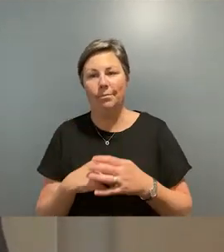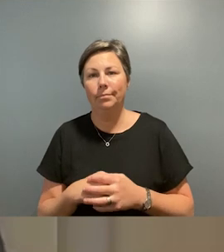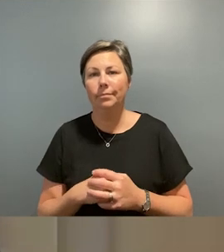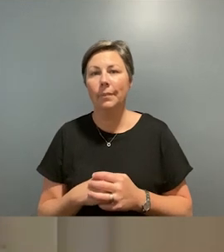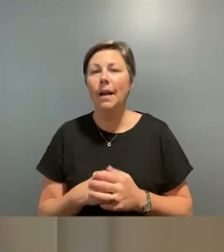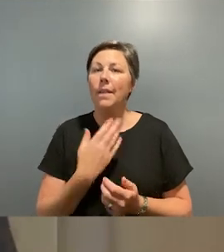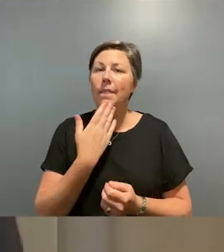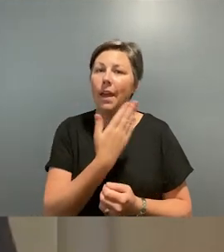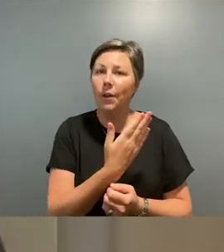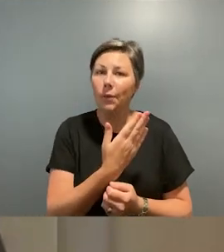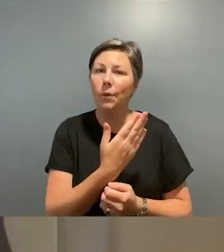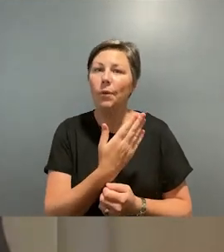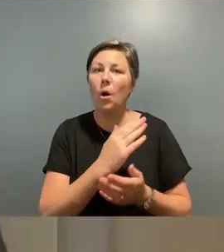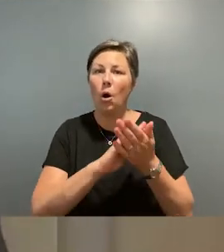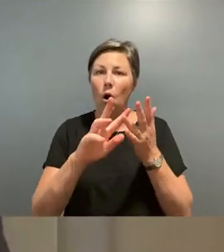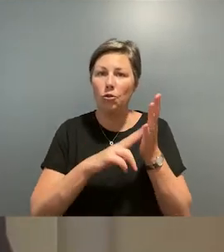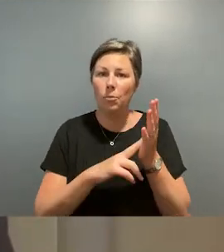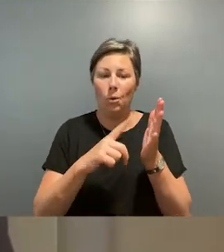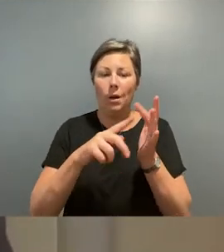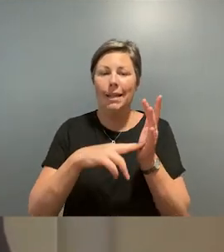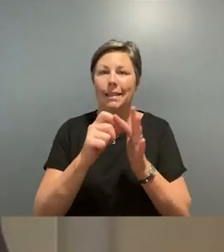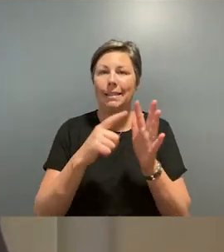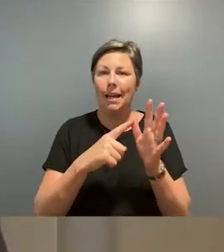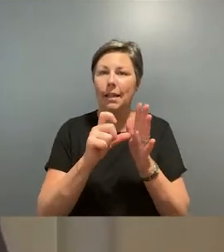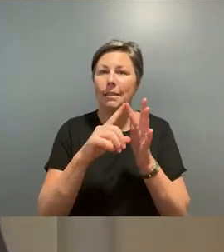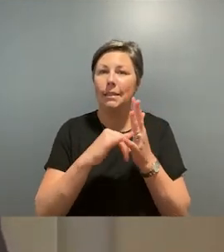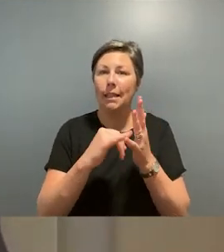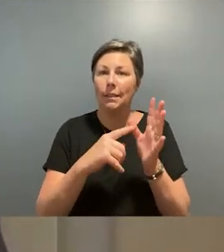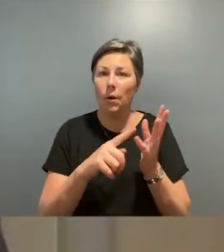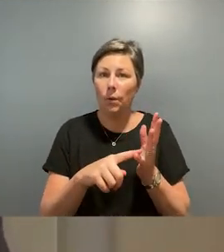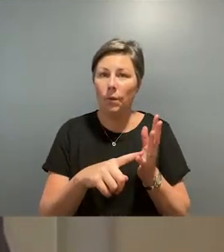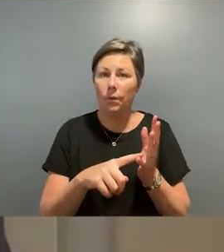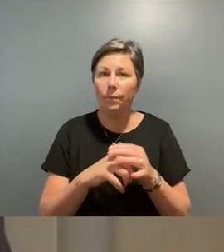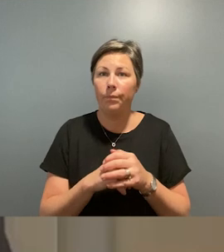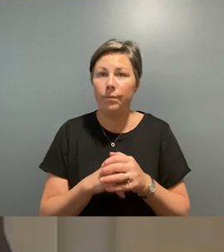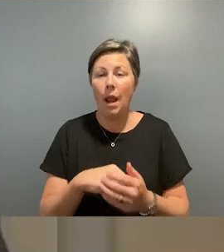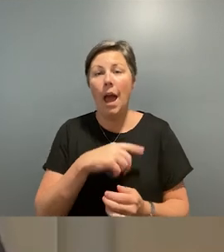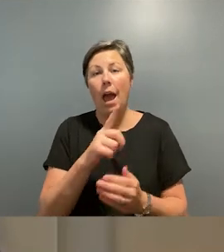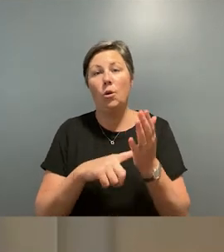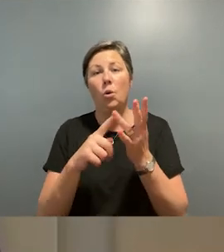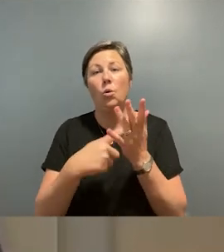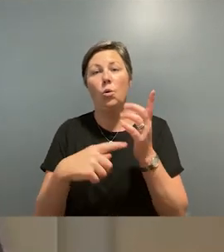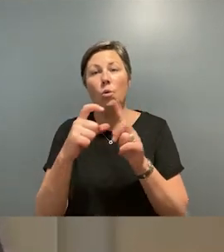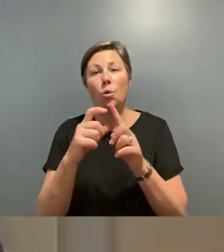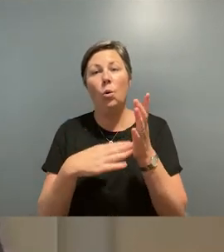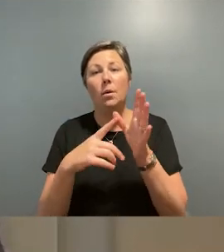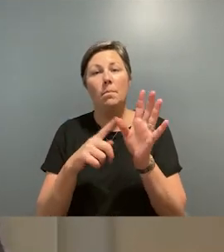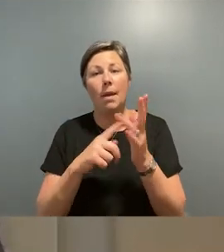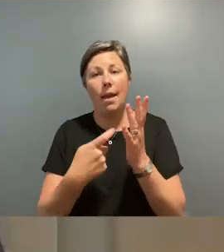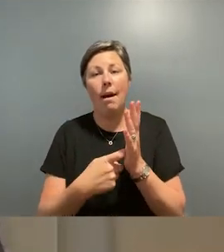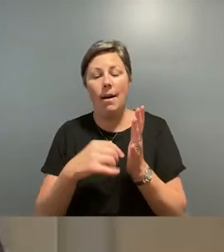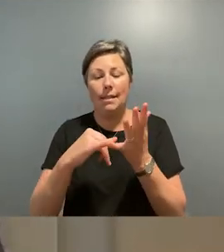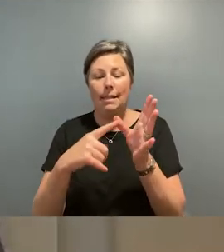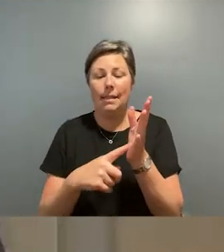A huge thank you. to her excellency the honourable linda deso the governor of victoria and the right honourable the lord mayor sally